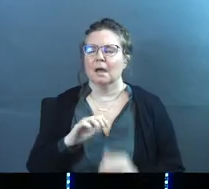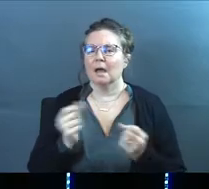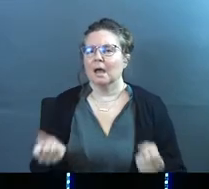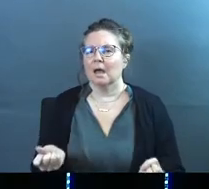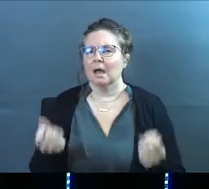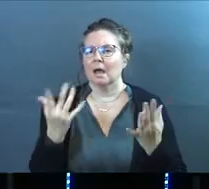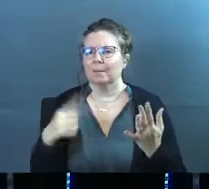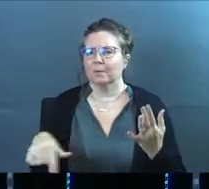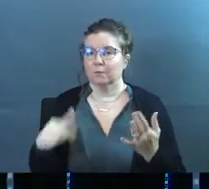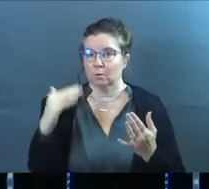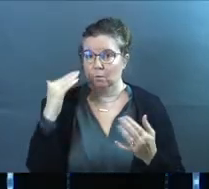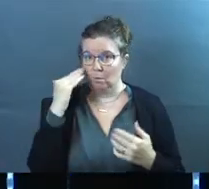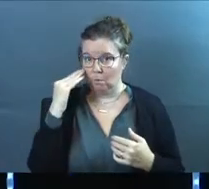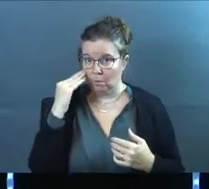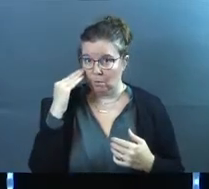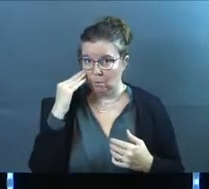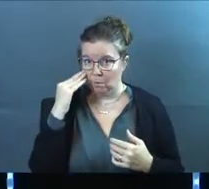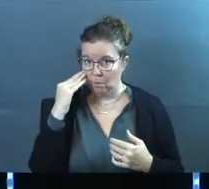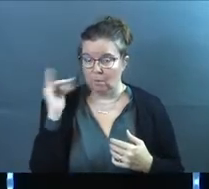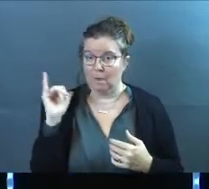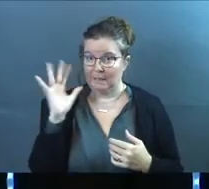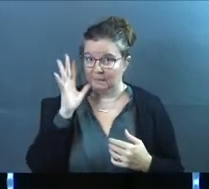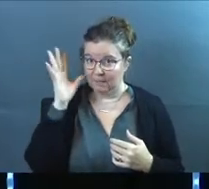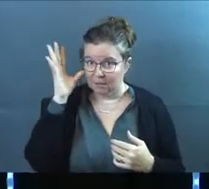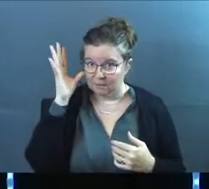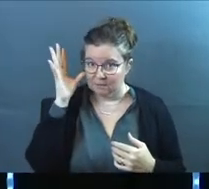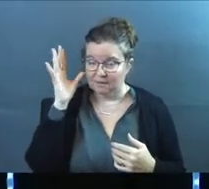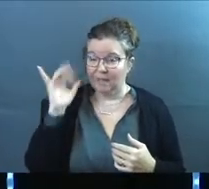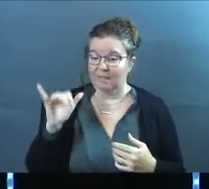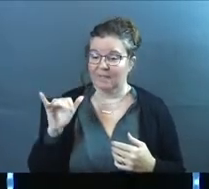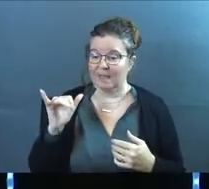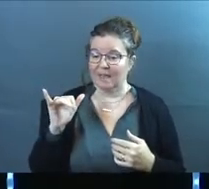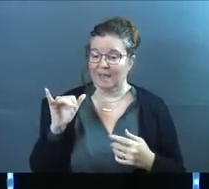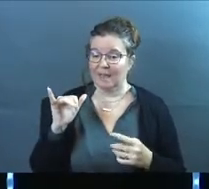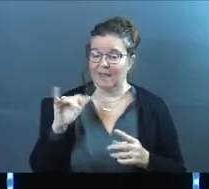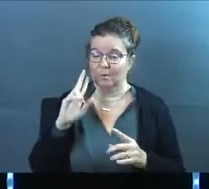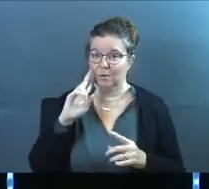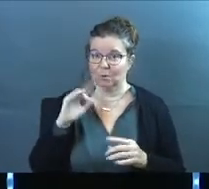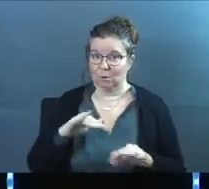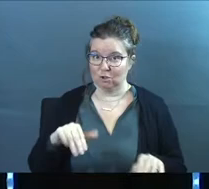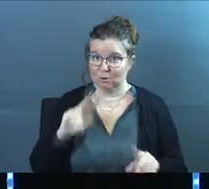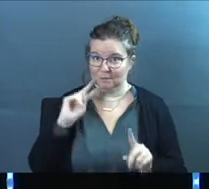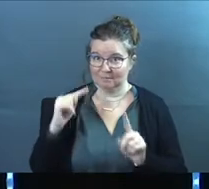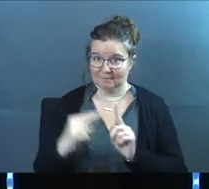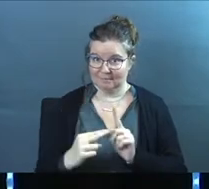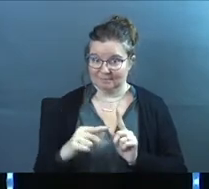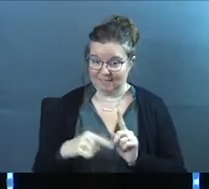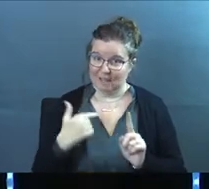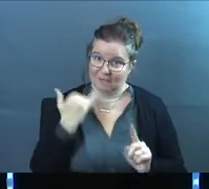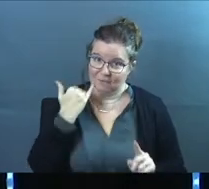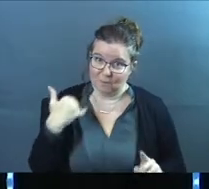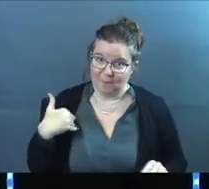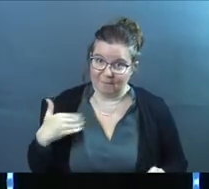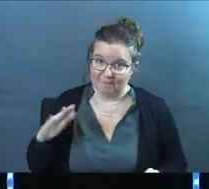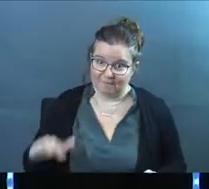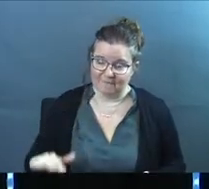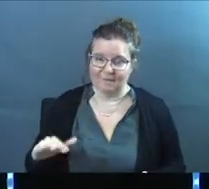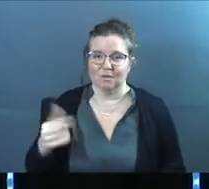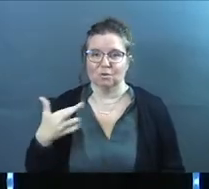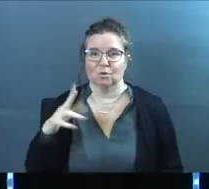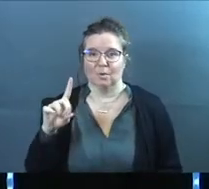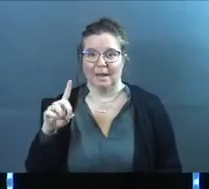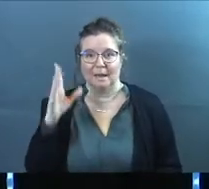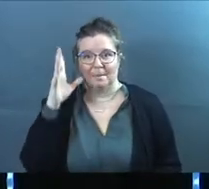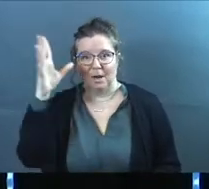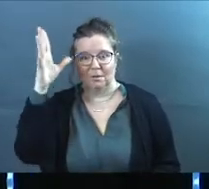How many of you guys know, as parents, that in the eyes of your children, if you've got them, grandparents